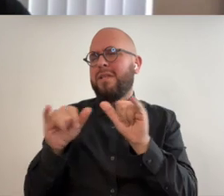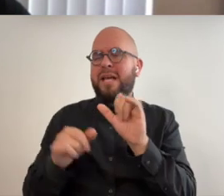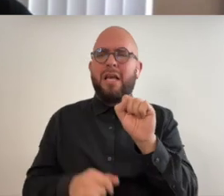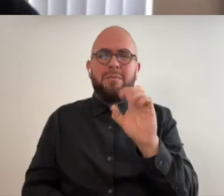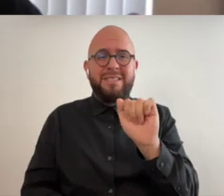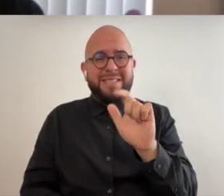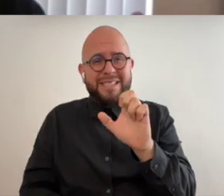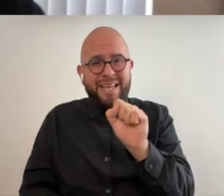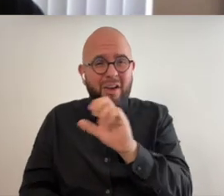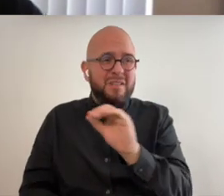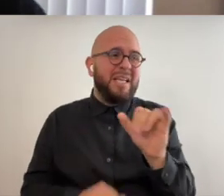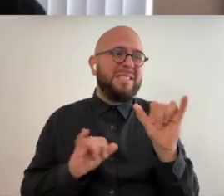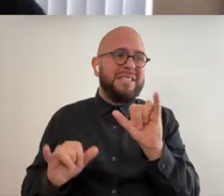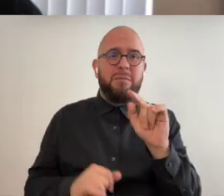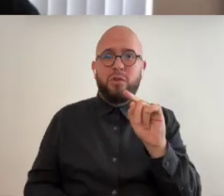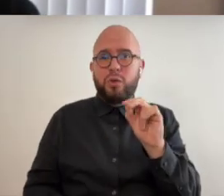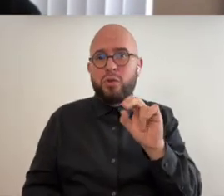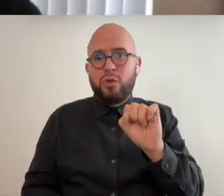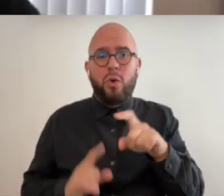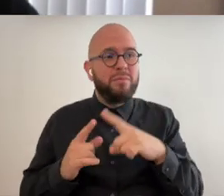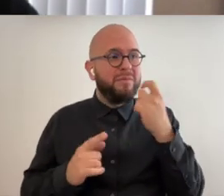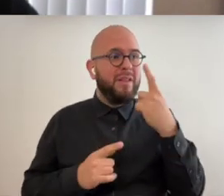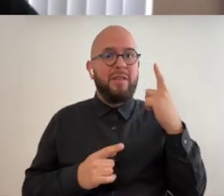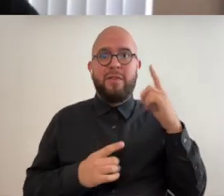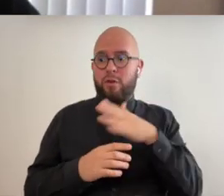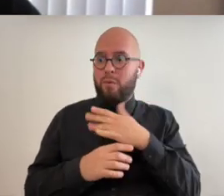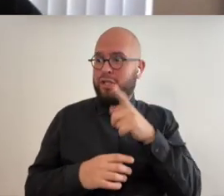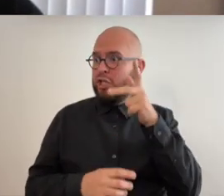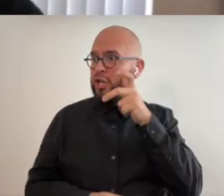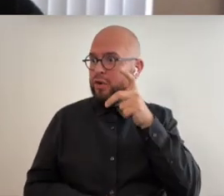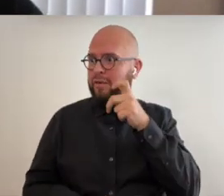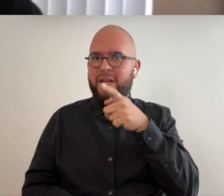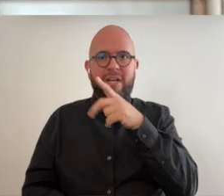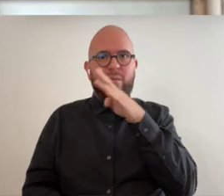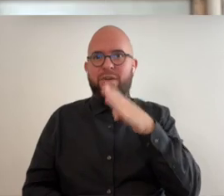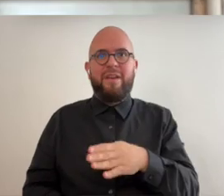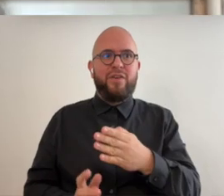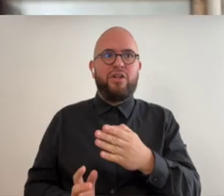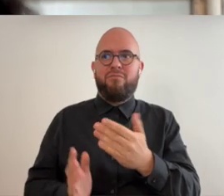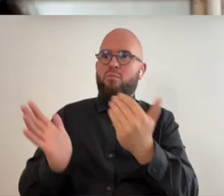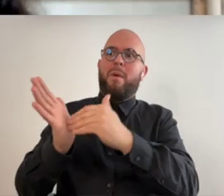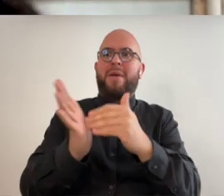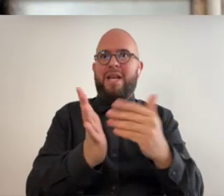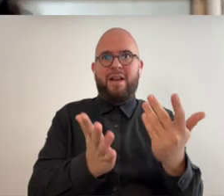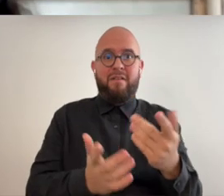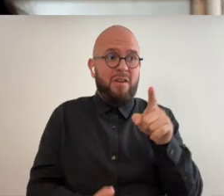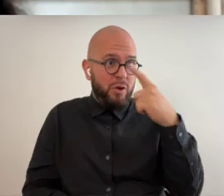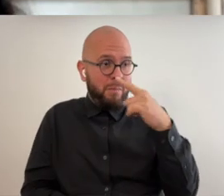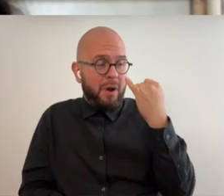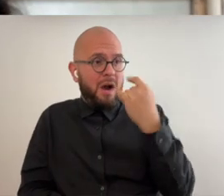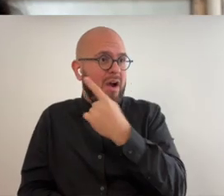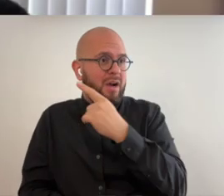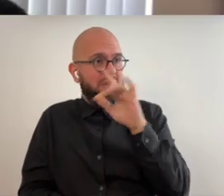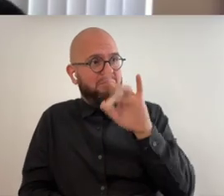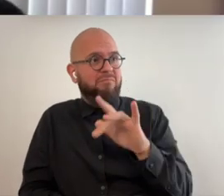tones but the music that you're hearing won't be repeated while you're there nice do you mind if i play a brief sample